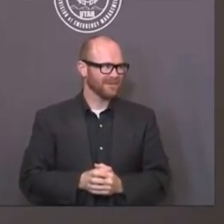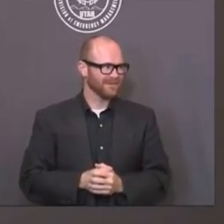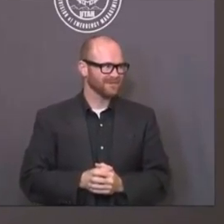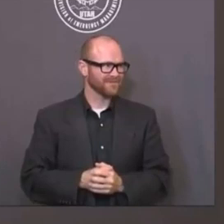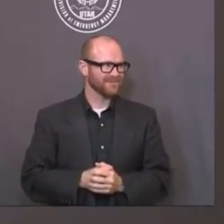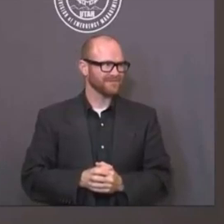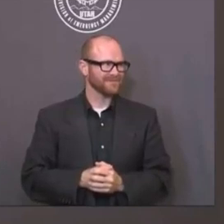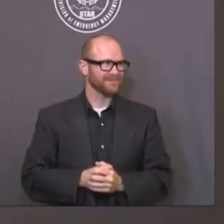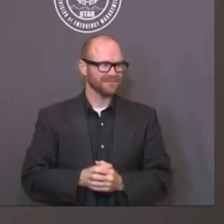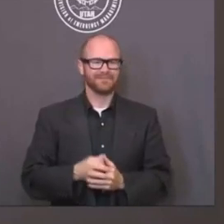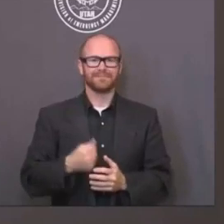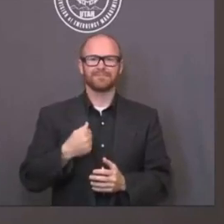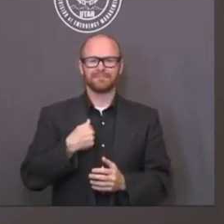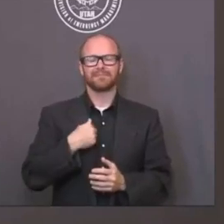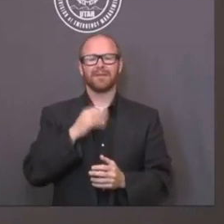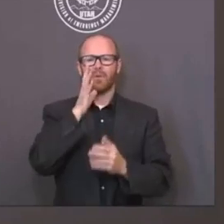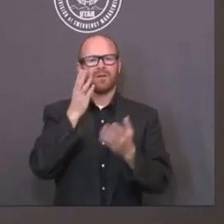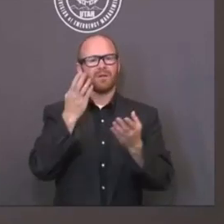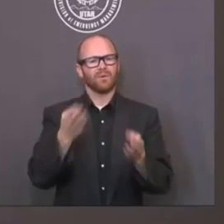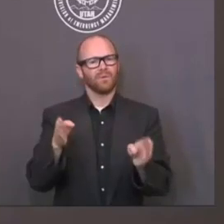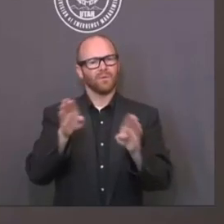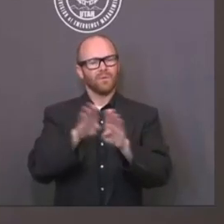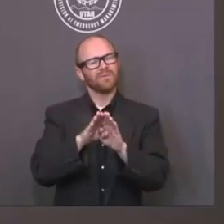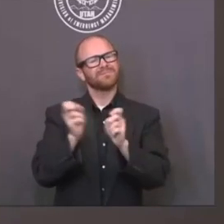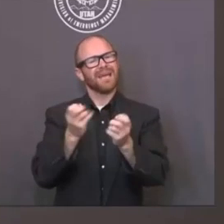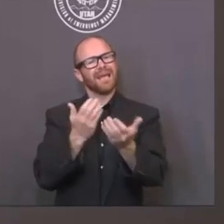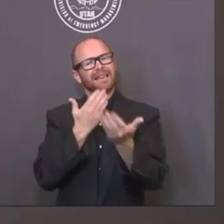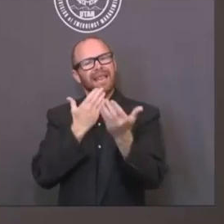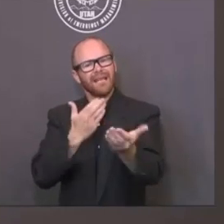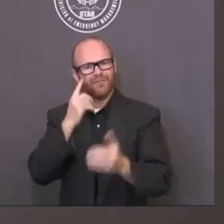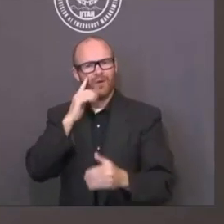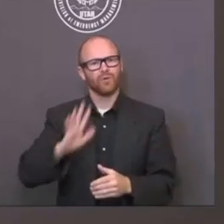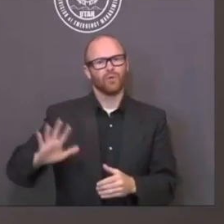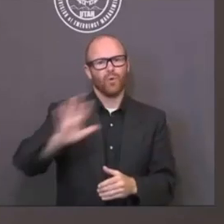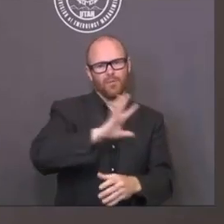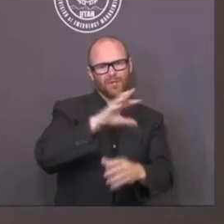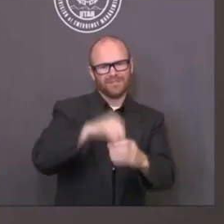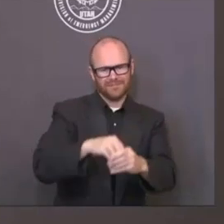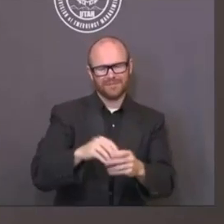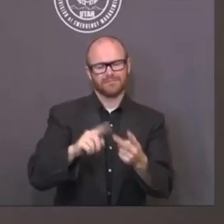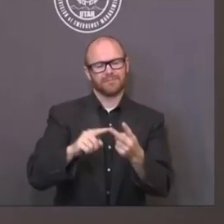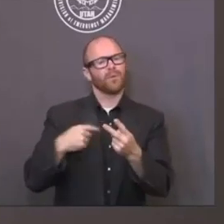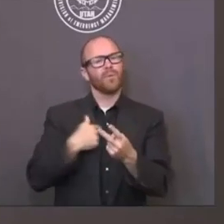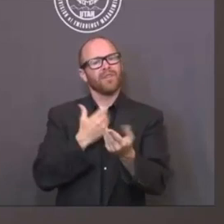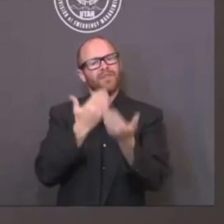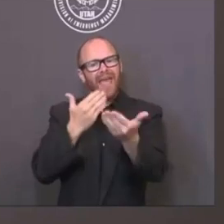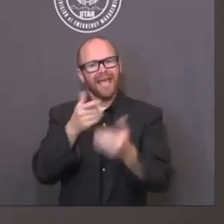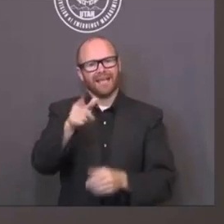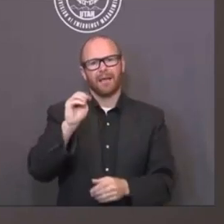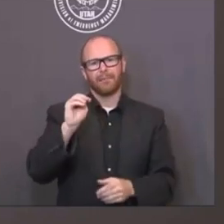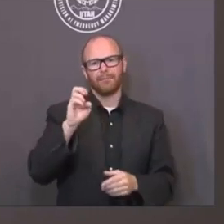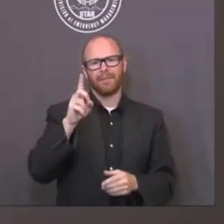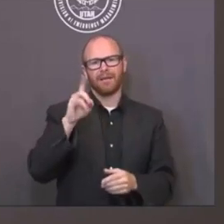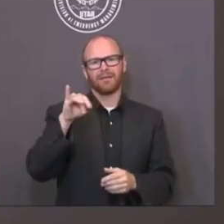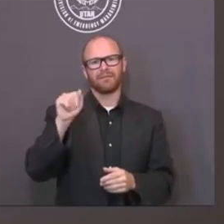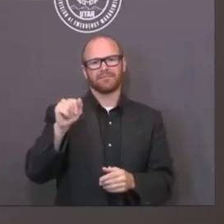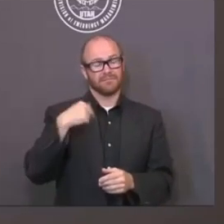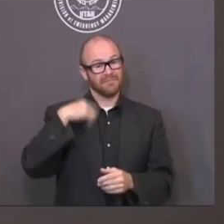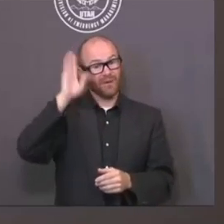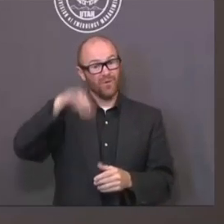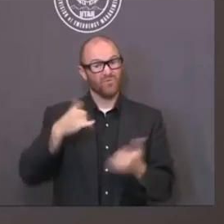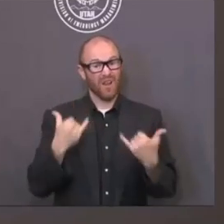Let me just conclude again thanking everybody for their participation today. We thank the media. I know there's a lot going on.